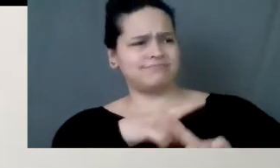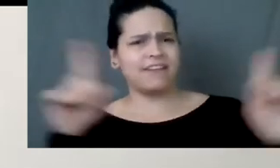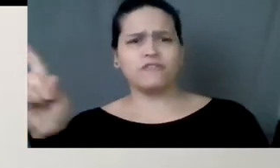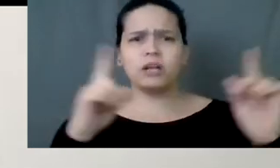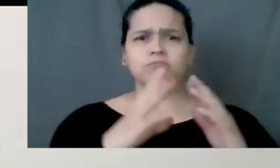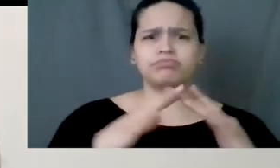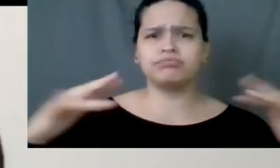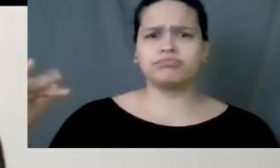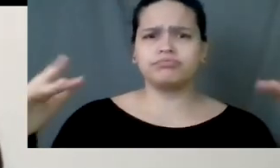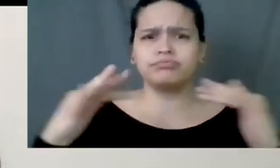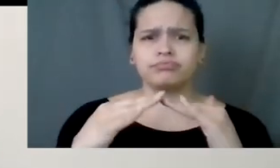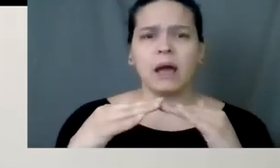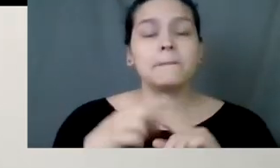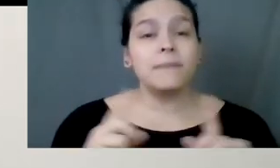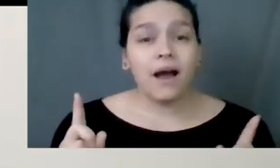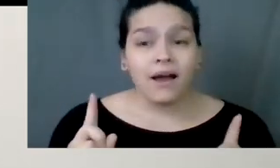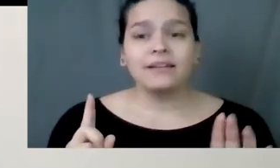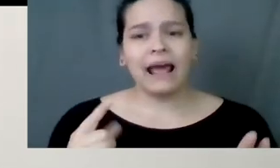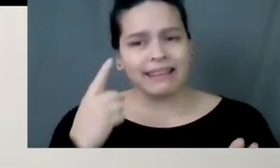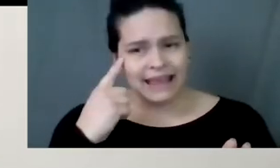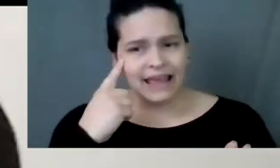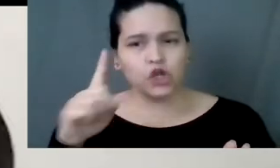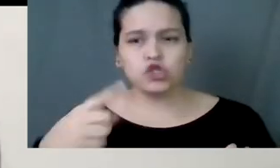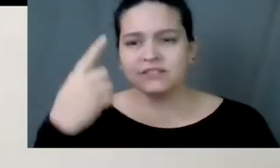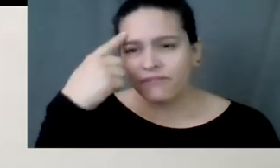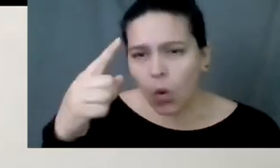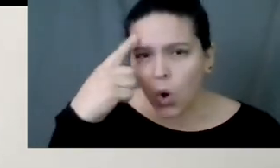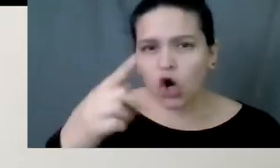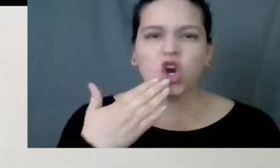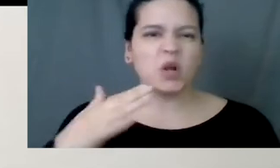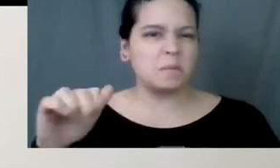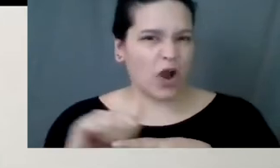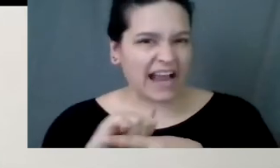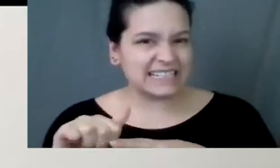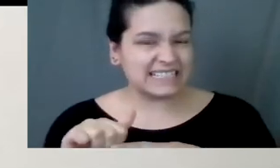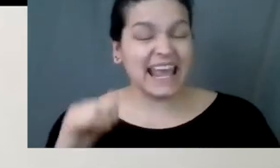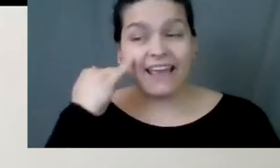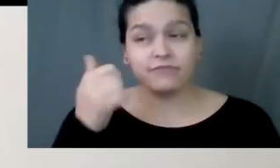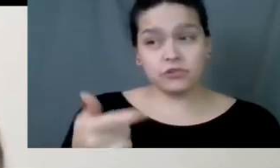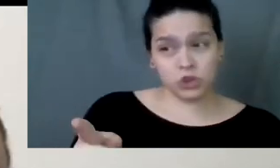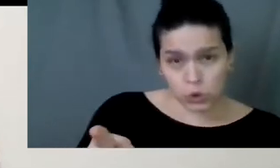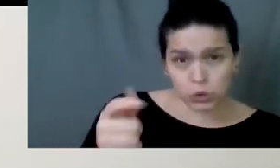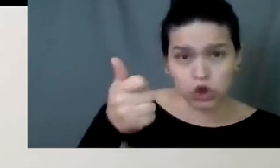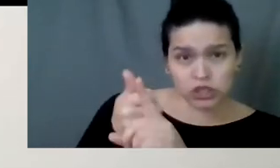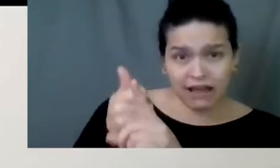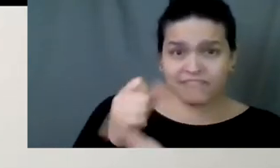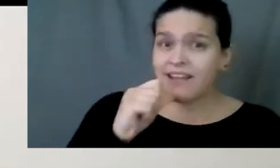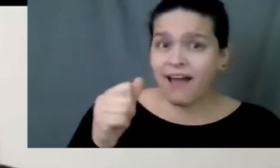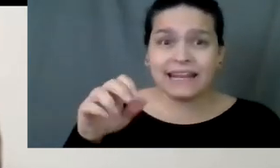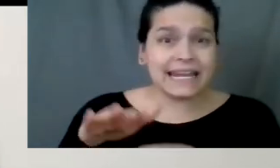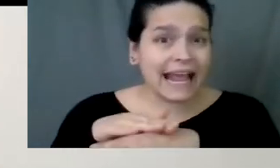vast and we're different. But I think just for good practice, if you're non-native,